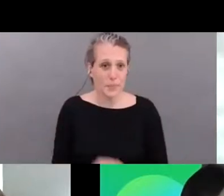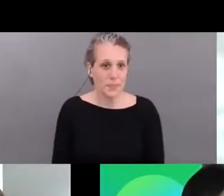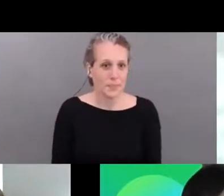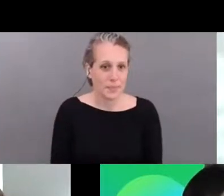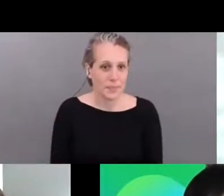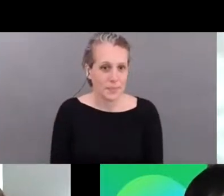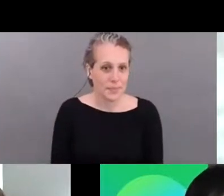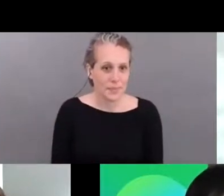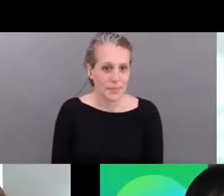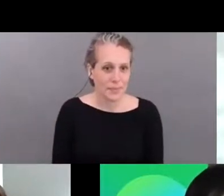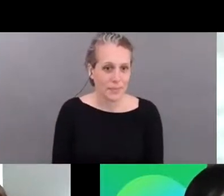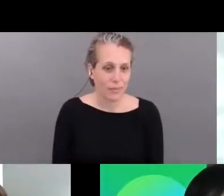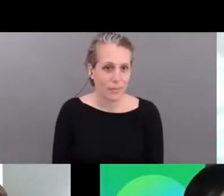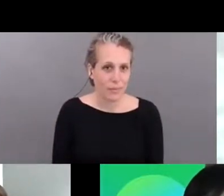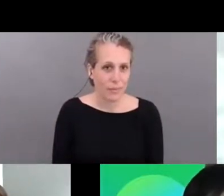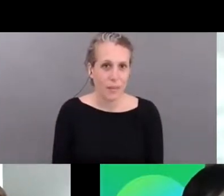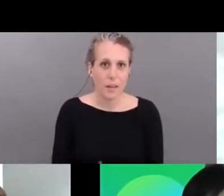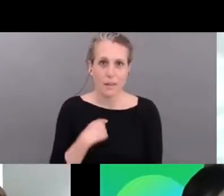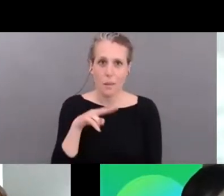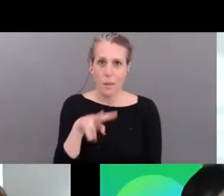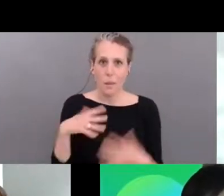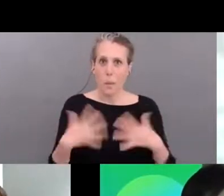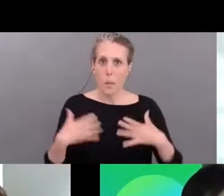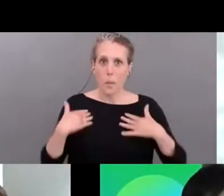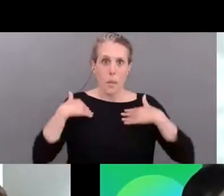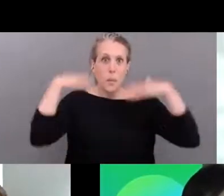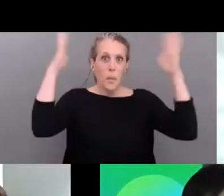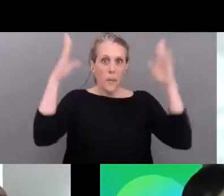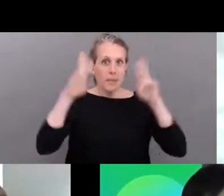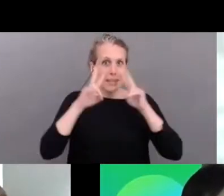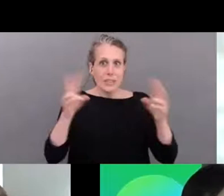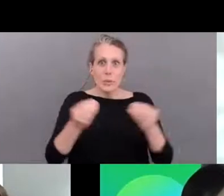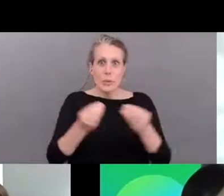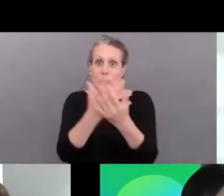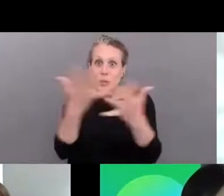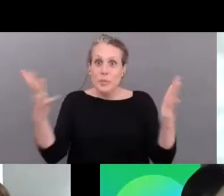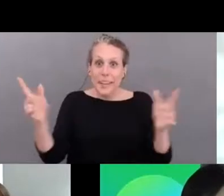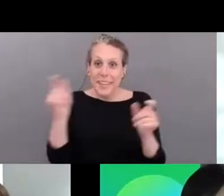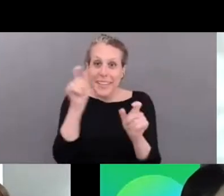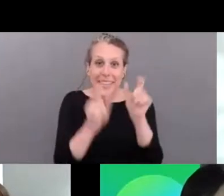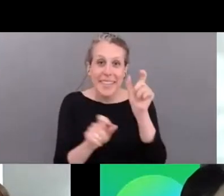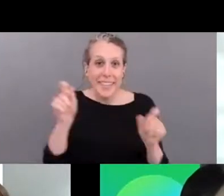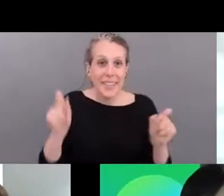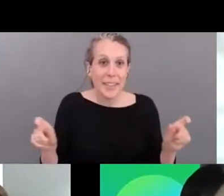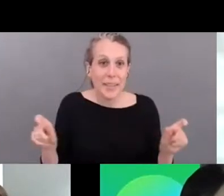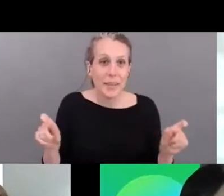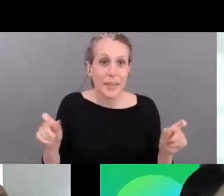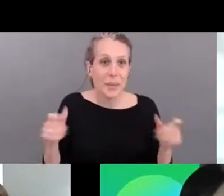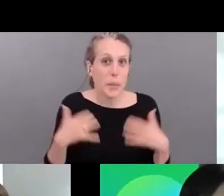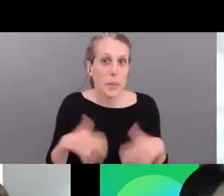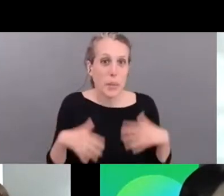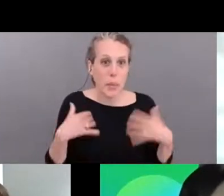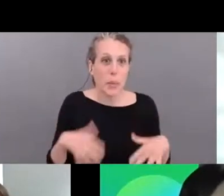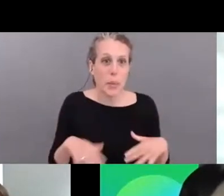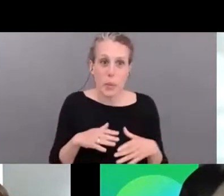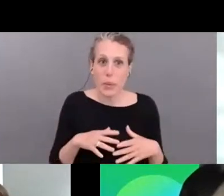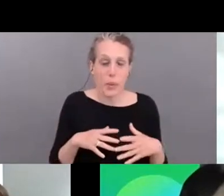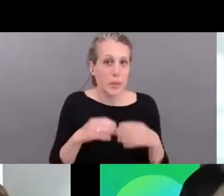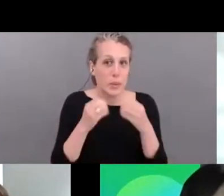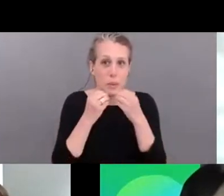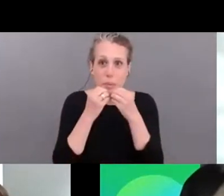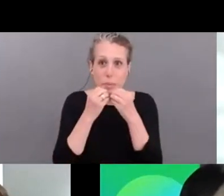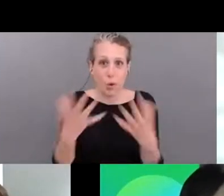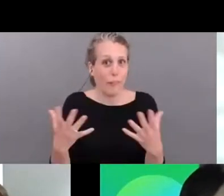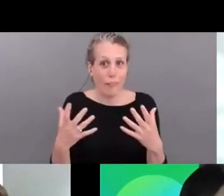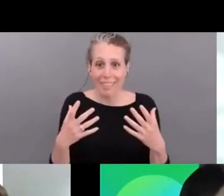it's quite overwhelming to to see like uh so many people and so many attendees so like i think it's a it's a brilliant day and it will